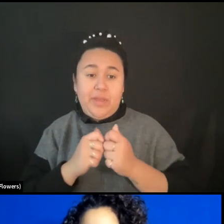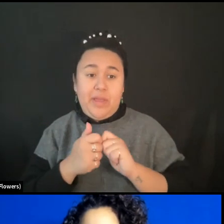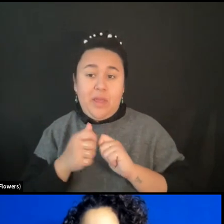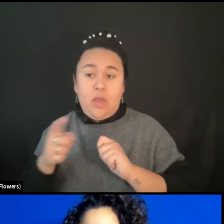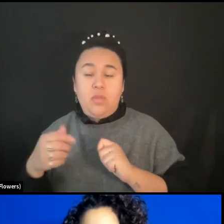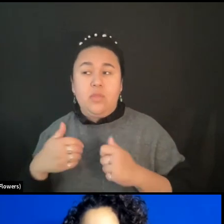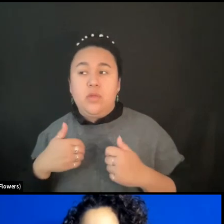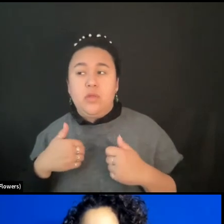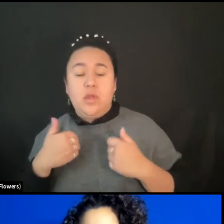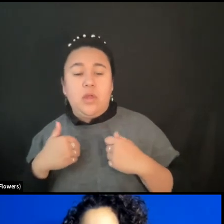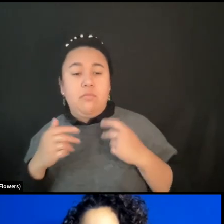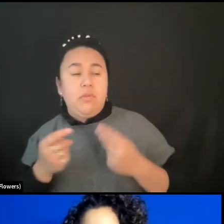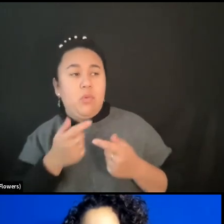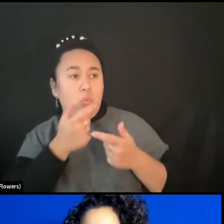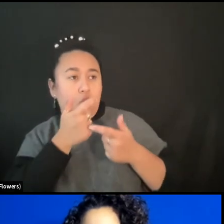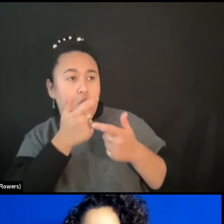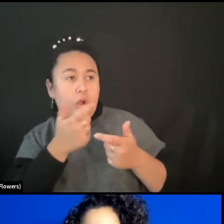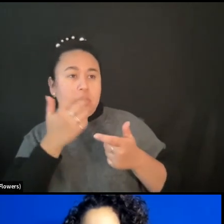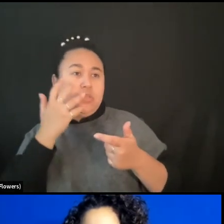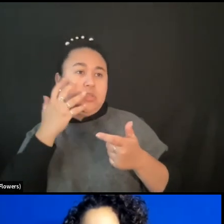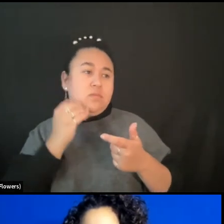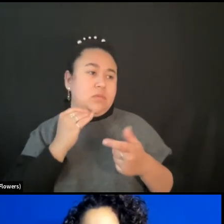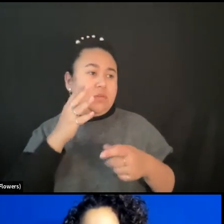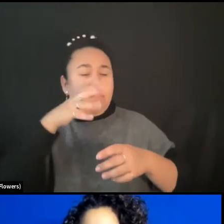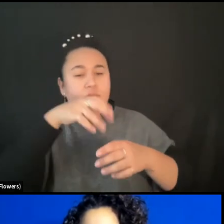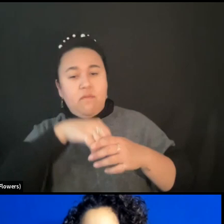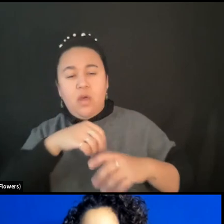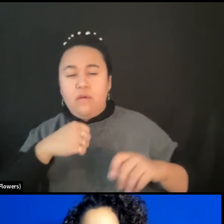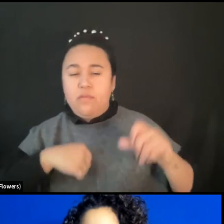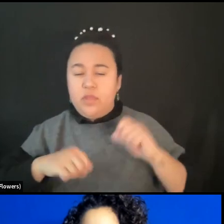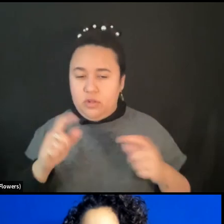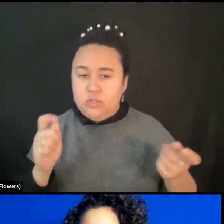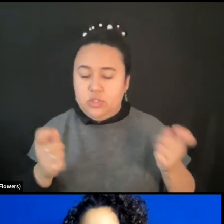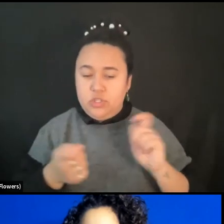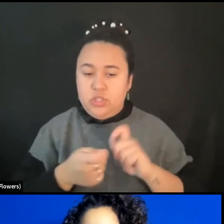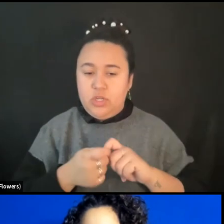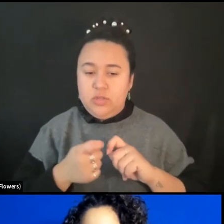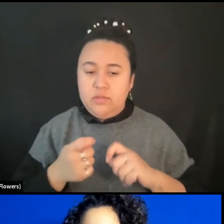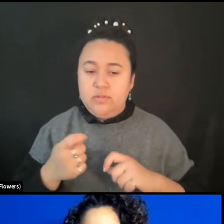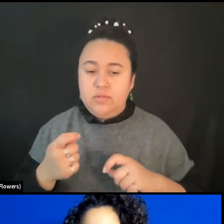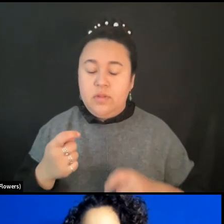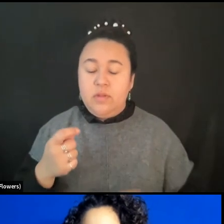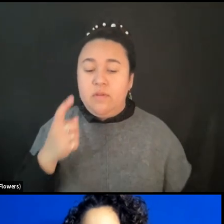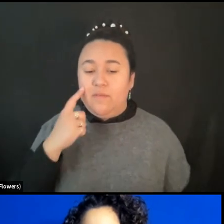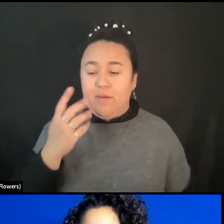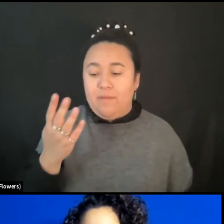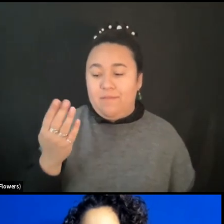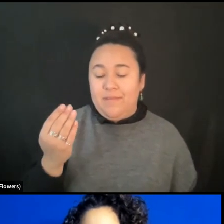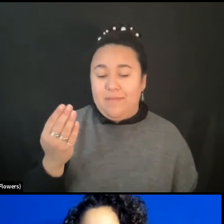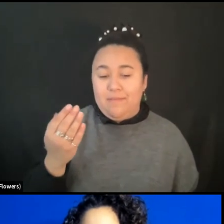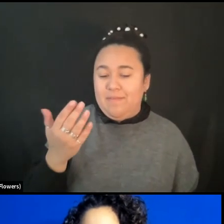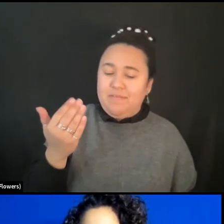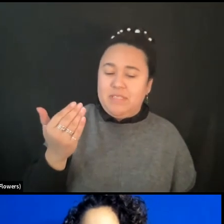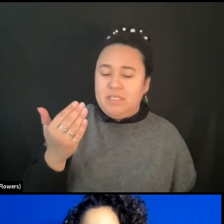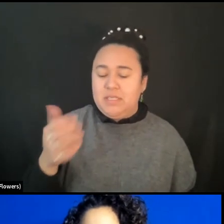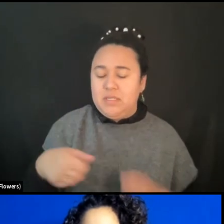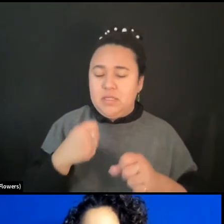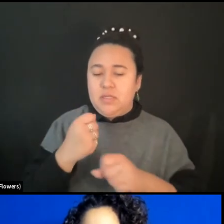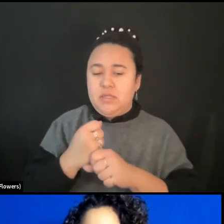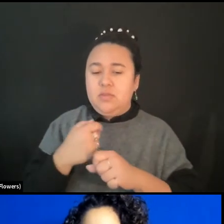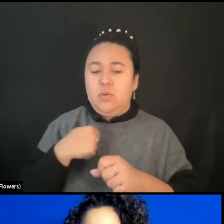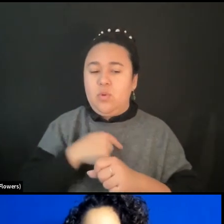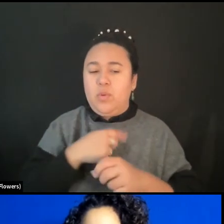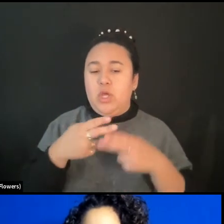past 15 years, I think, what we somehow called experimental